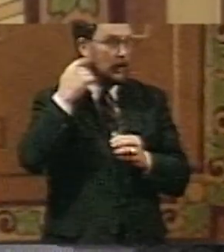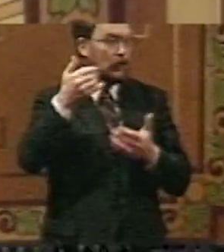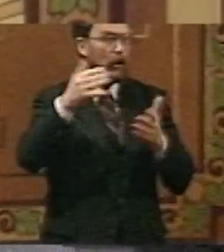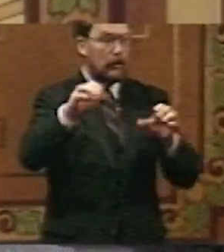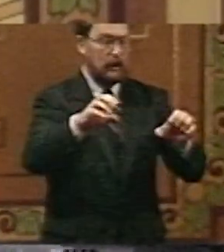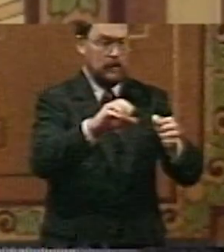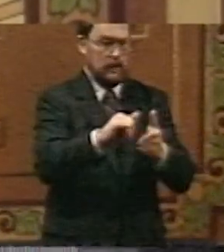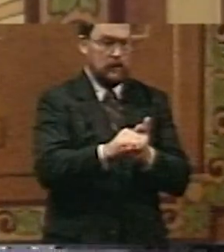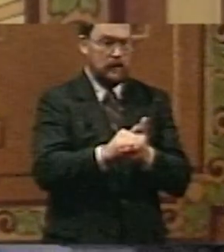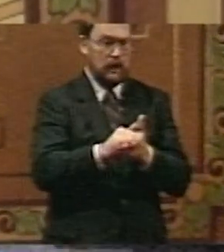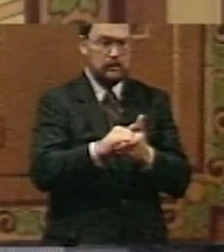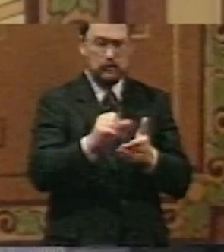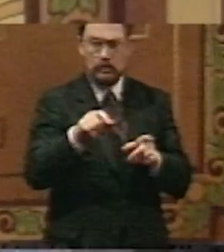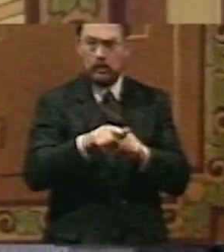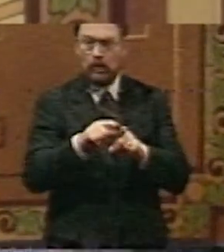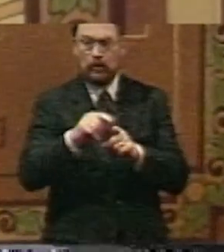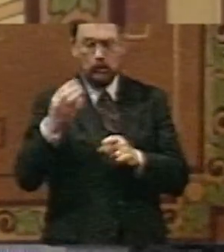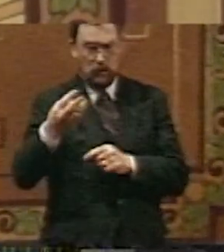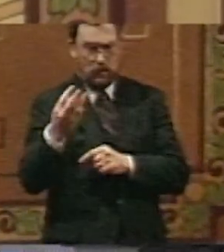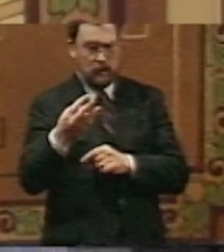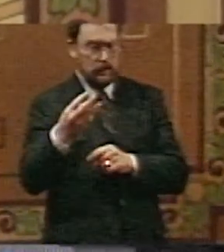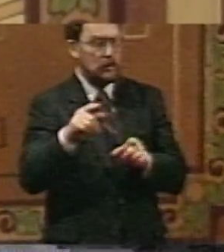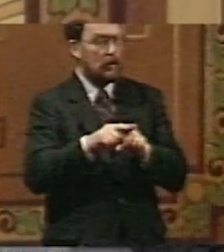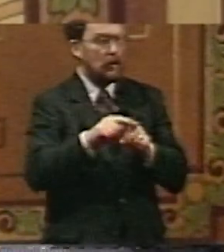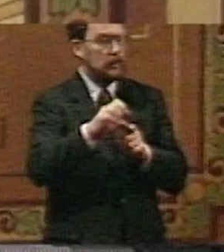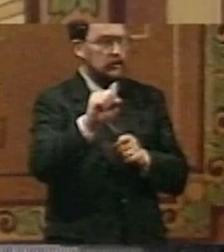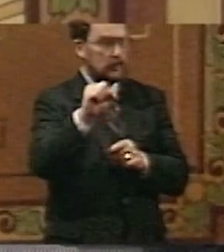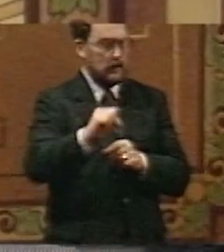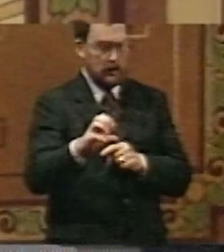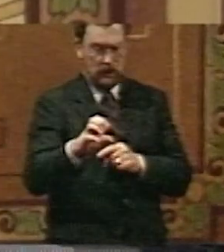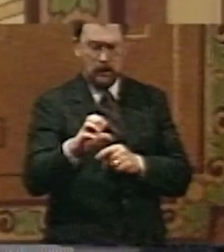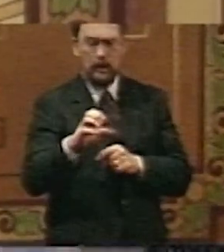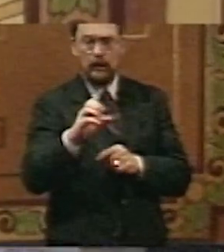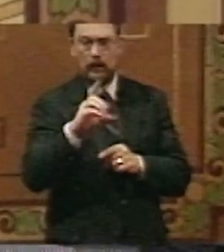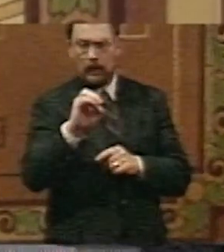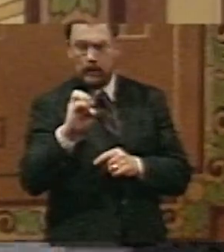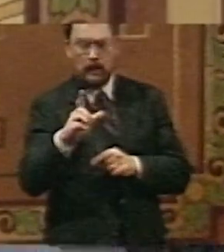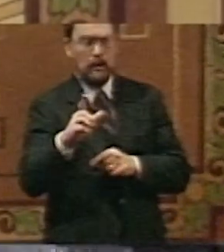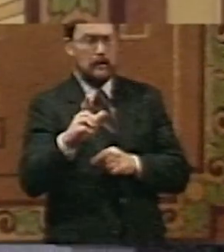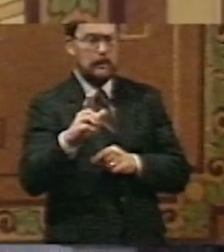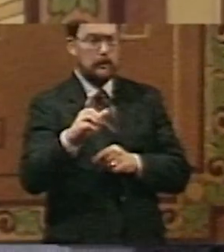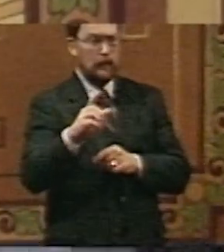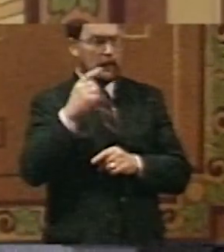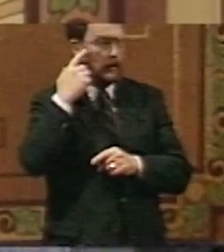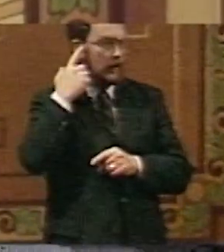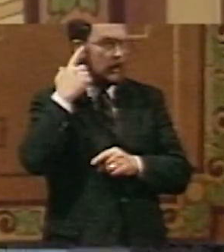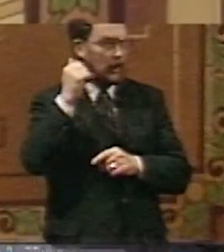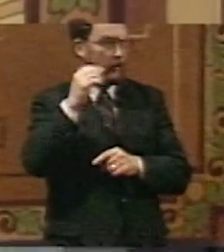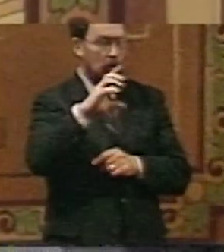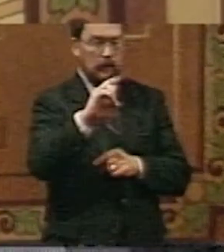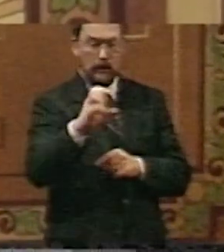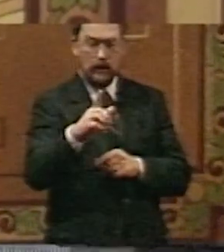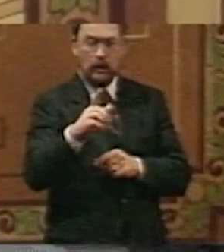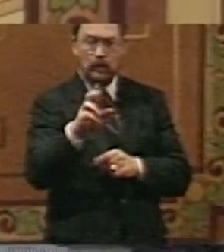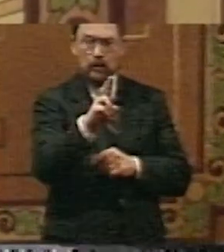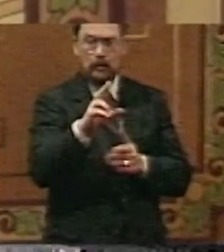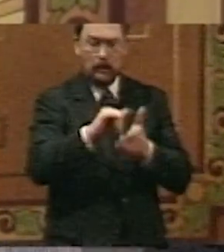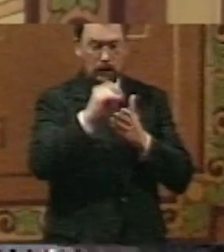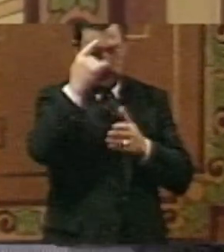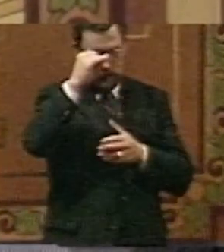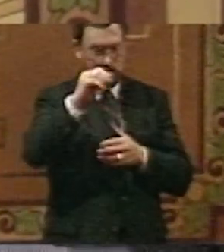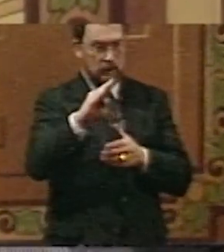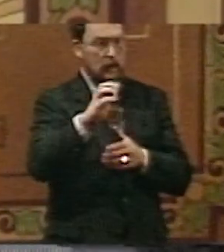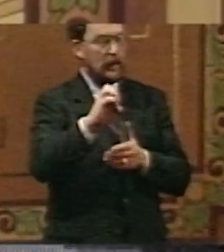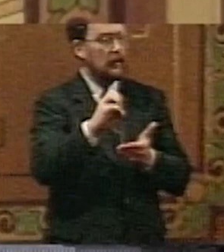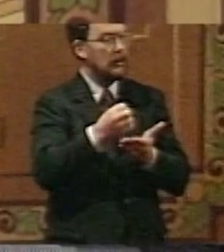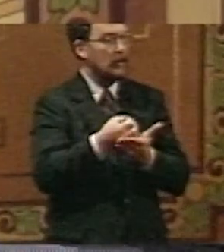has already done it. And so is the state of Washington and so is South Carolina and so is Delaware. California and Delaware are using it for job